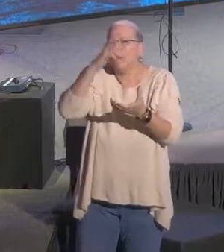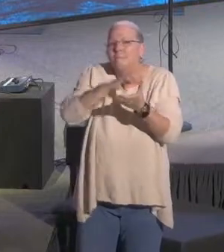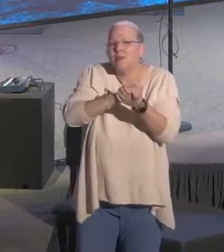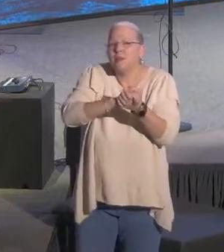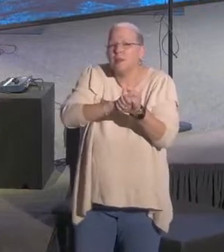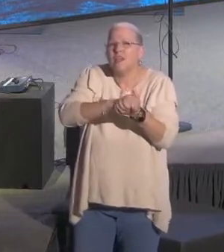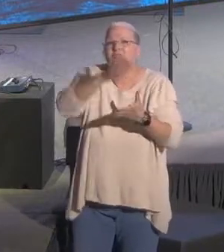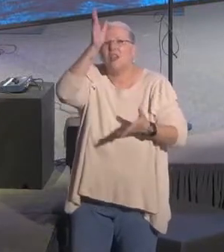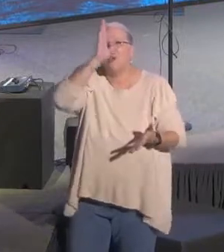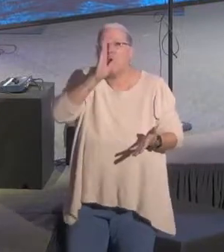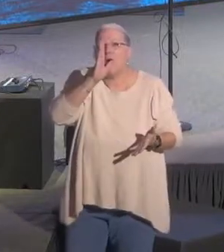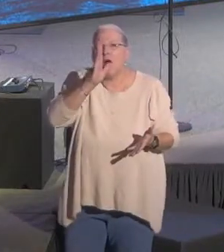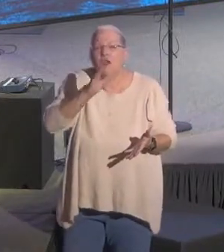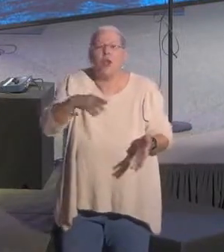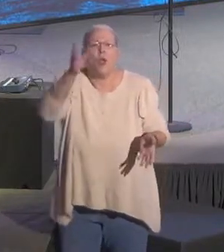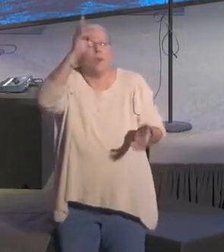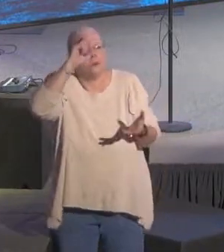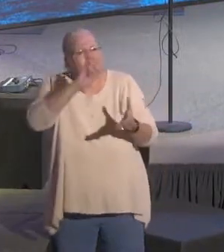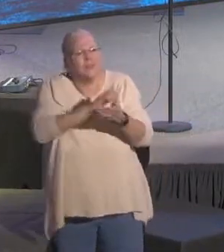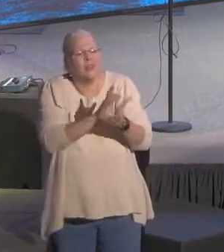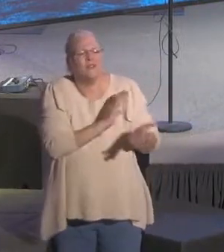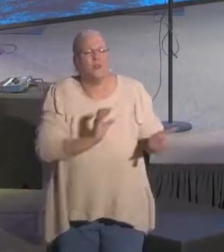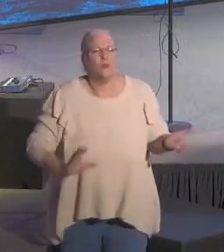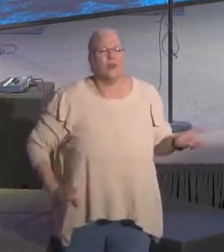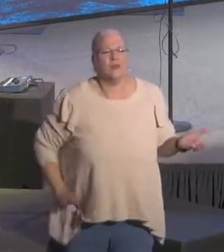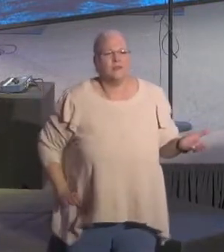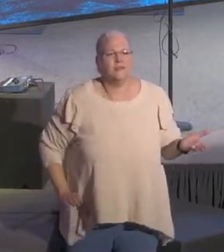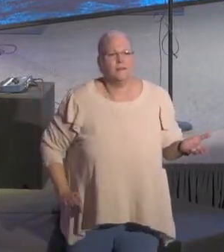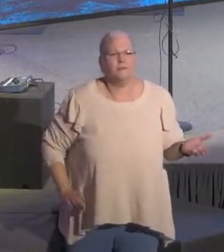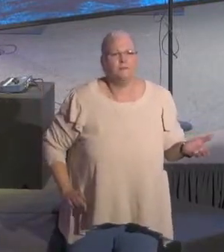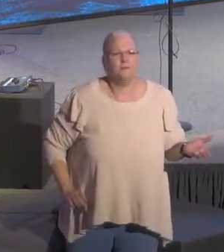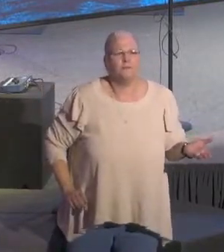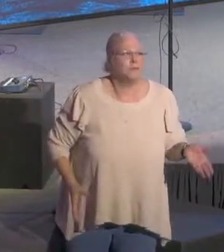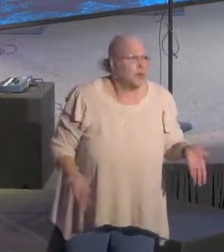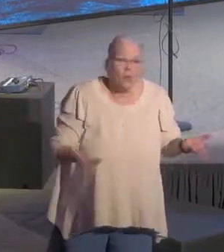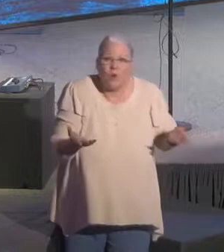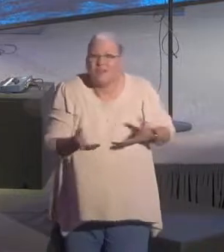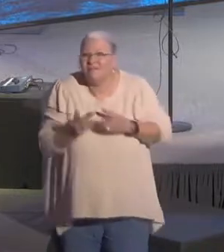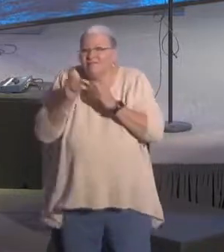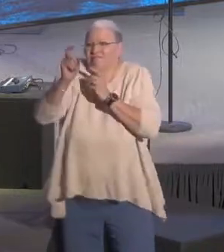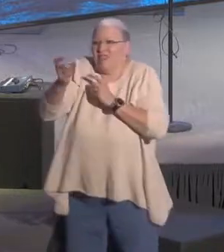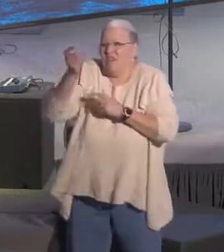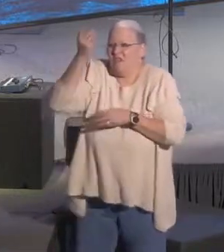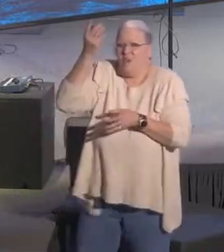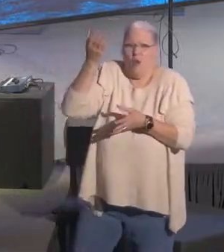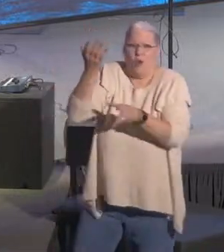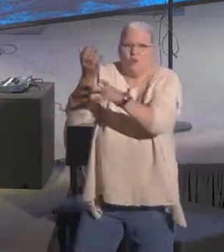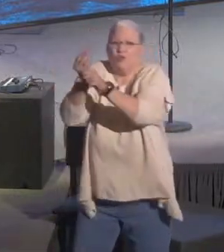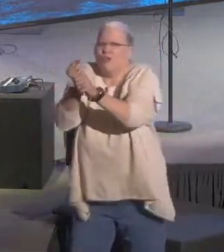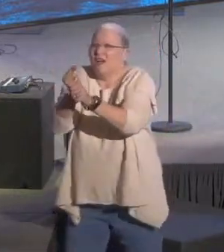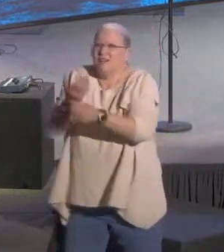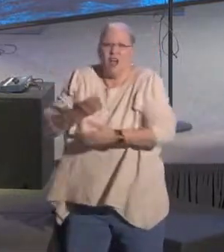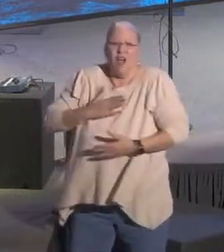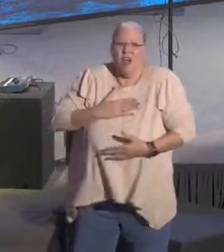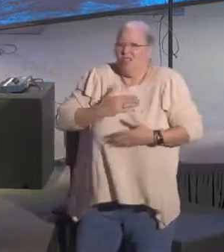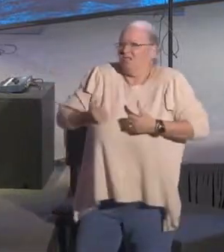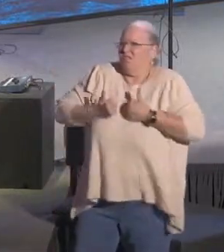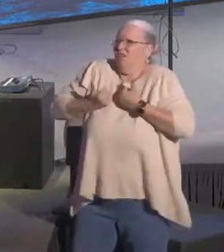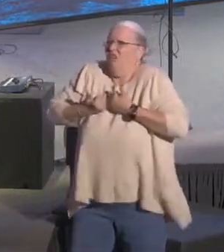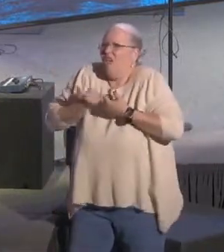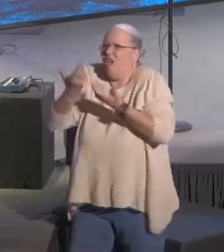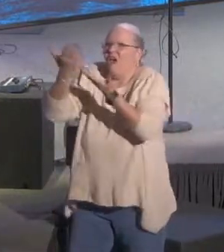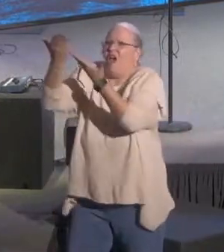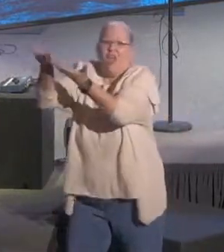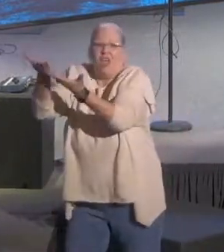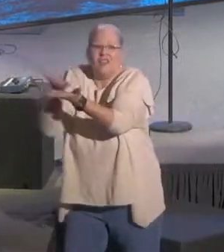we believe in Christ, we actually are putting our trust, we're putting our lives in his hands. It's not something we just believe